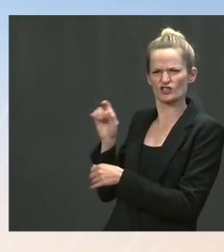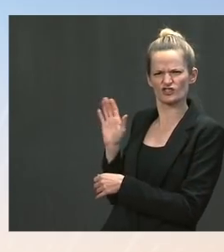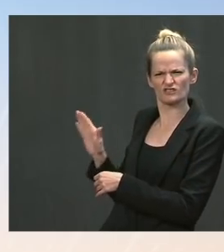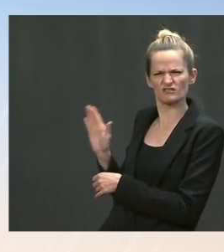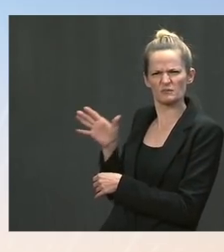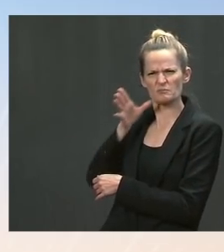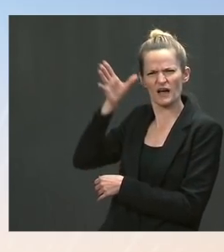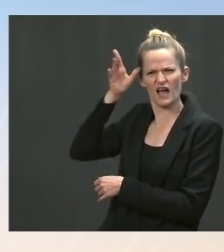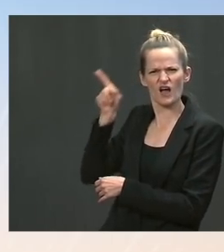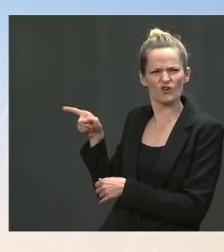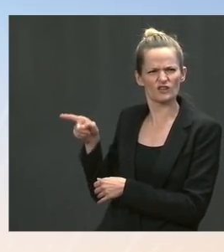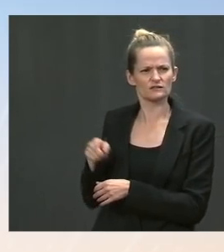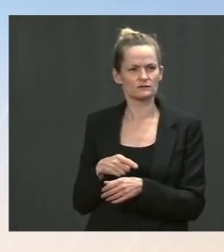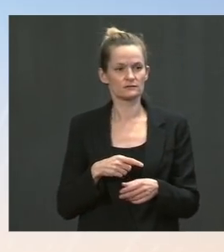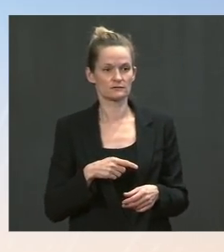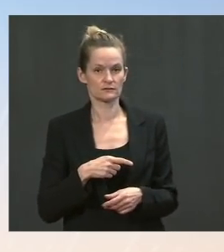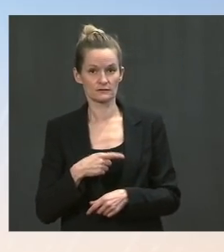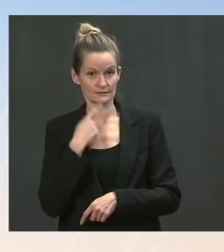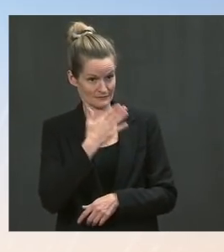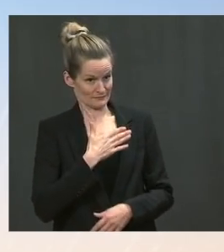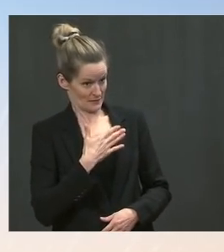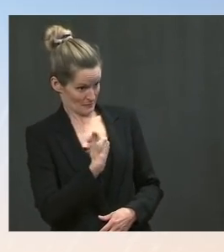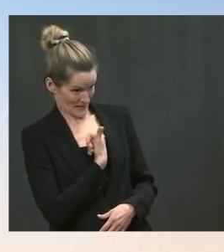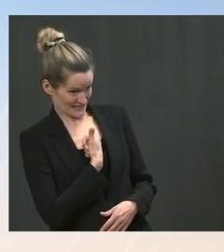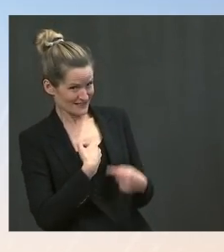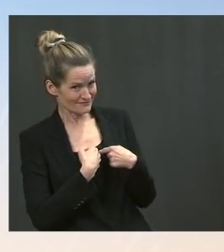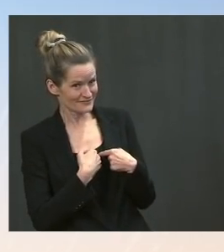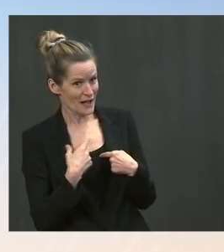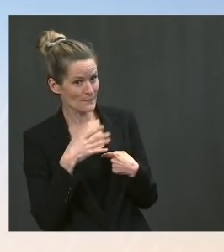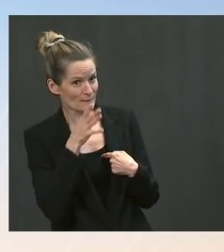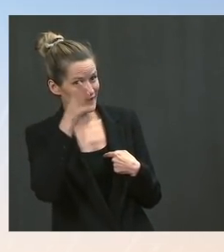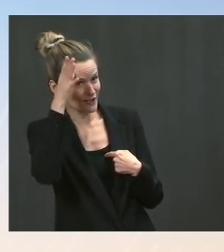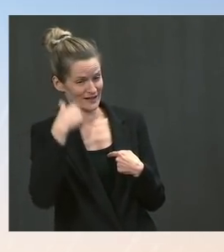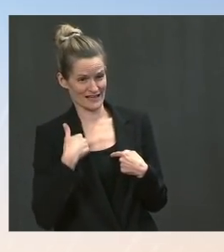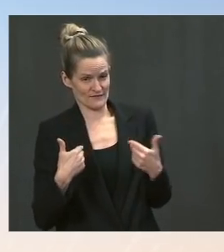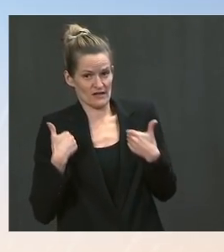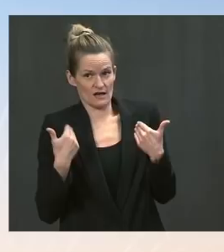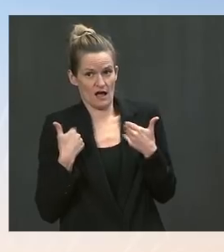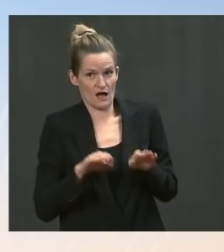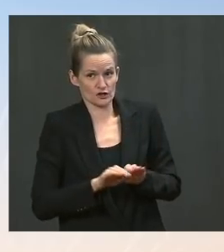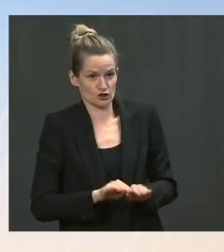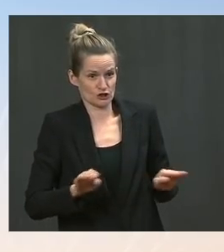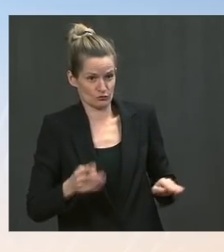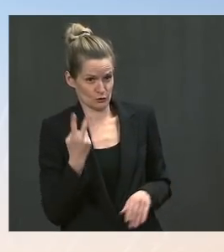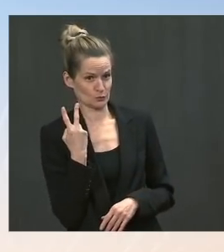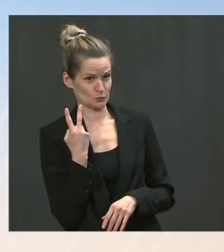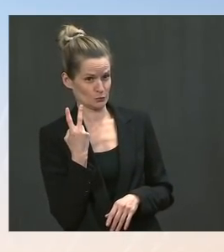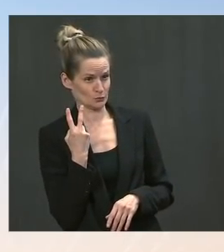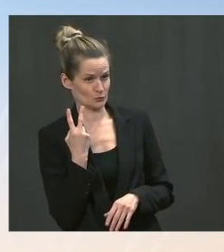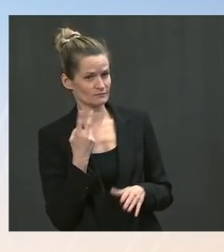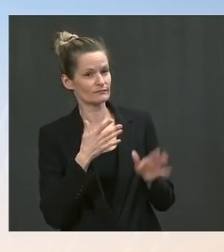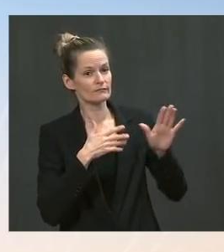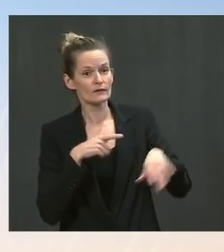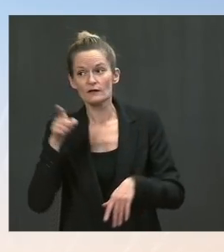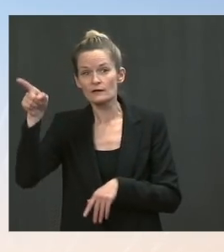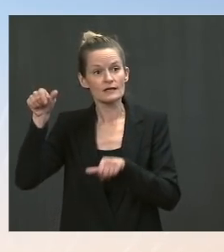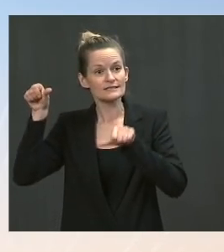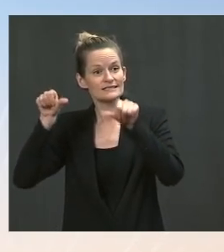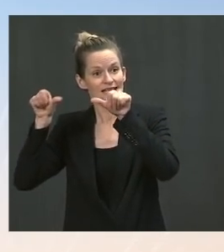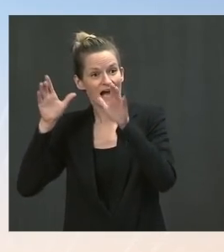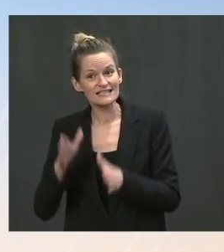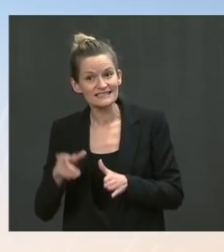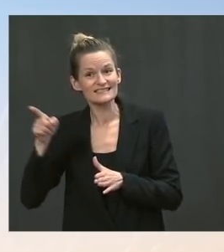parent myself of two young children, that I want public health officials to make decisions about how to keep my kids safe, not politicians.